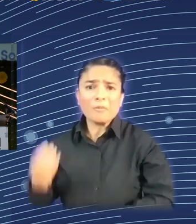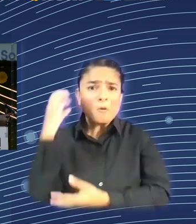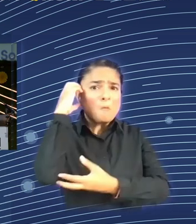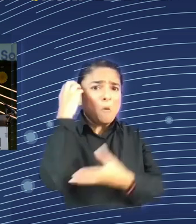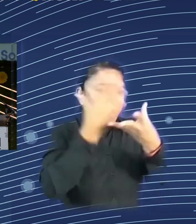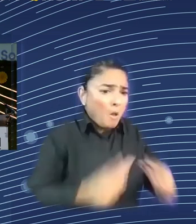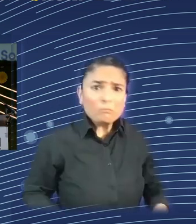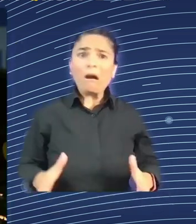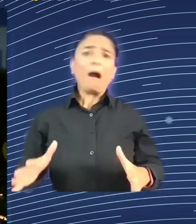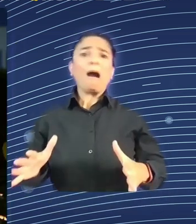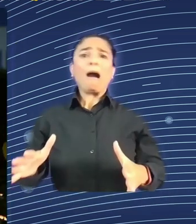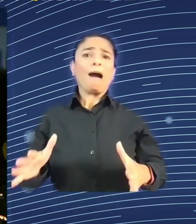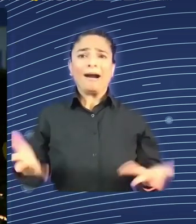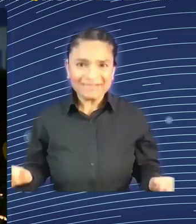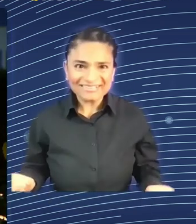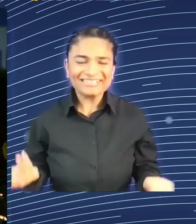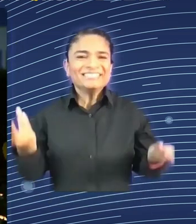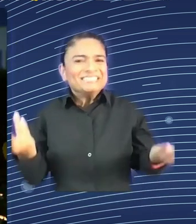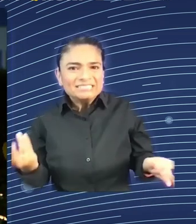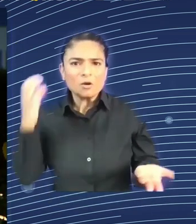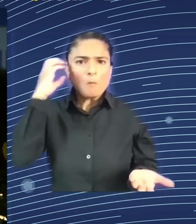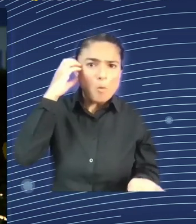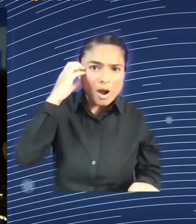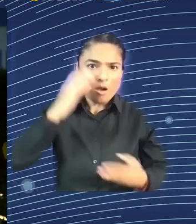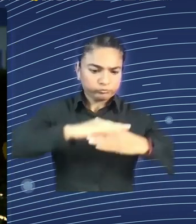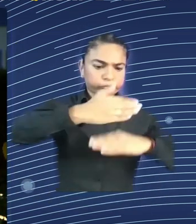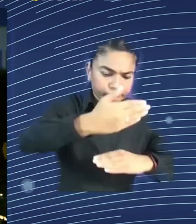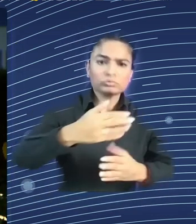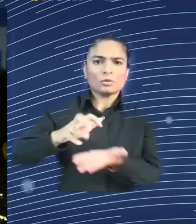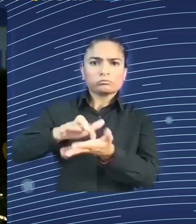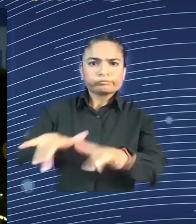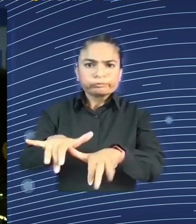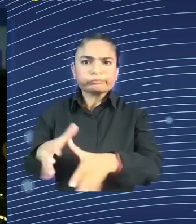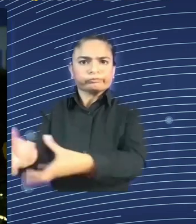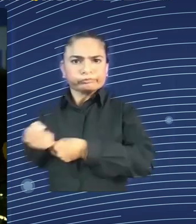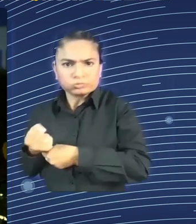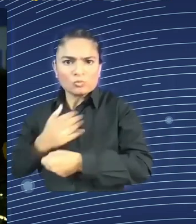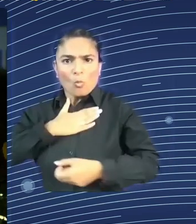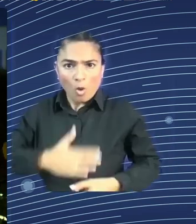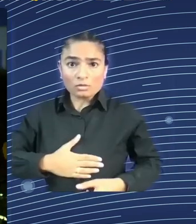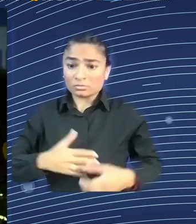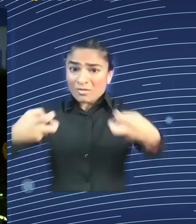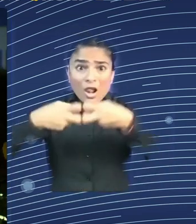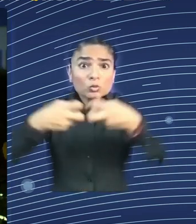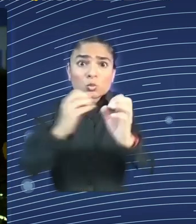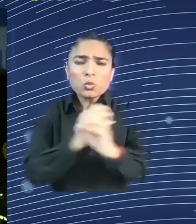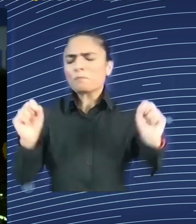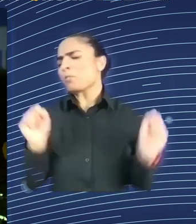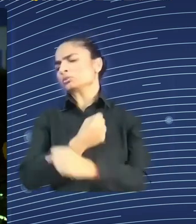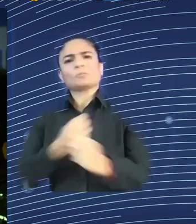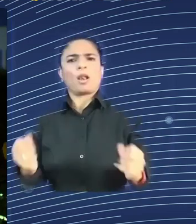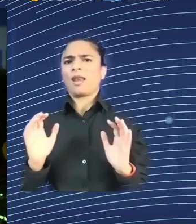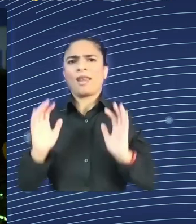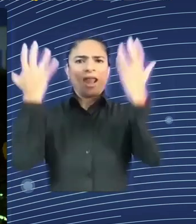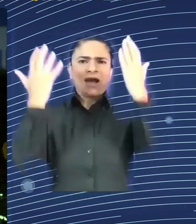without electricity I cannot live. Whereas, without my laptop, it might even be a blessing. And,